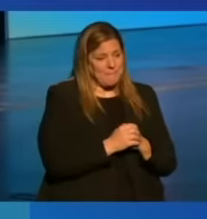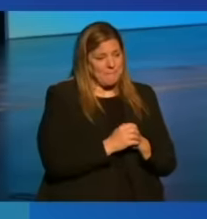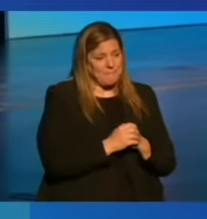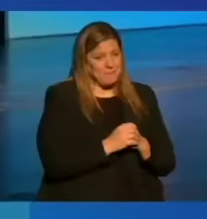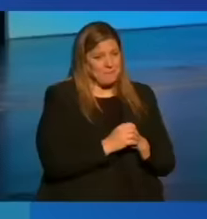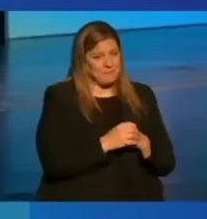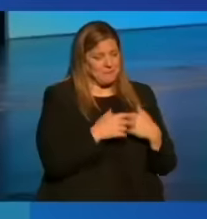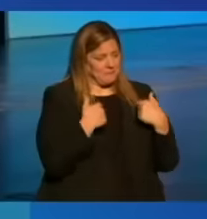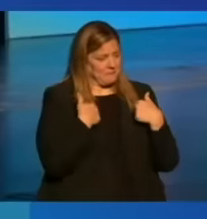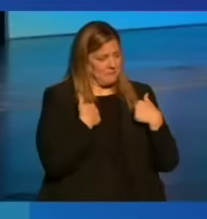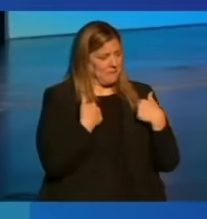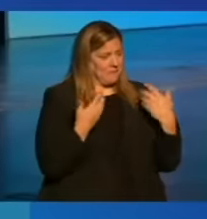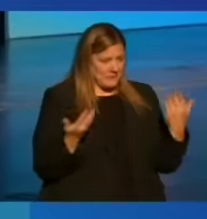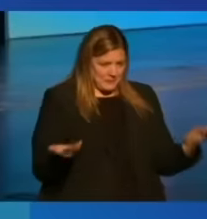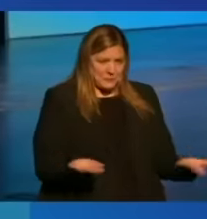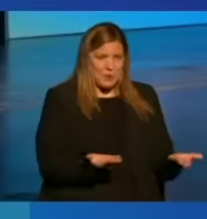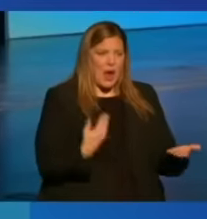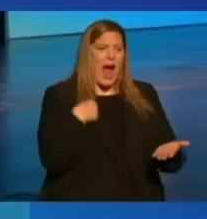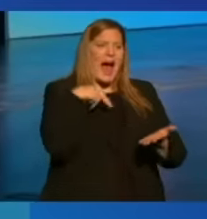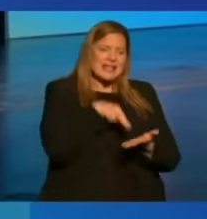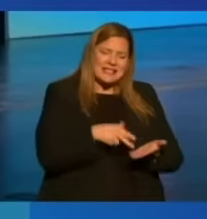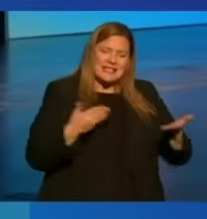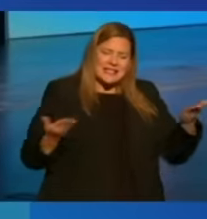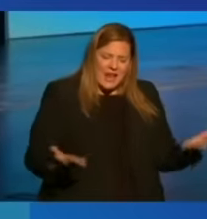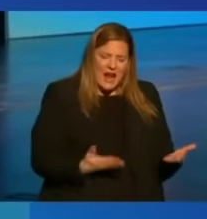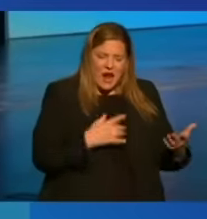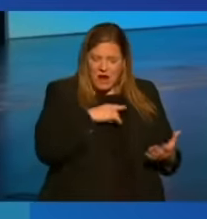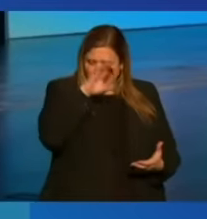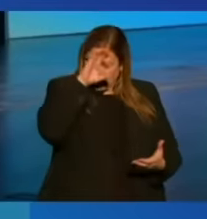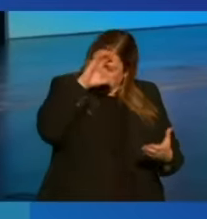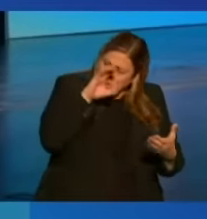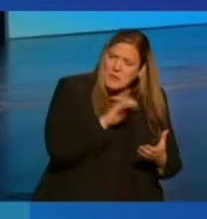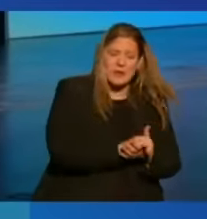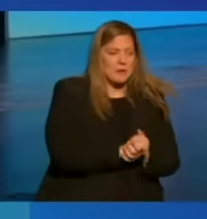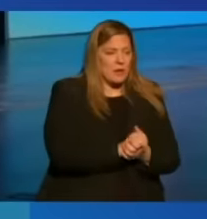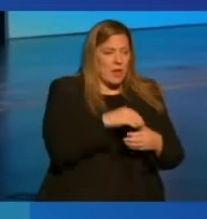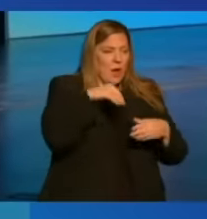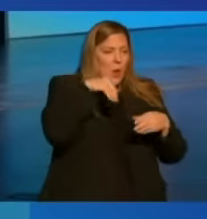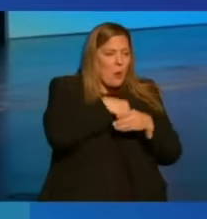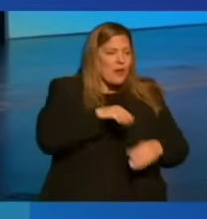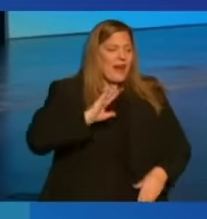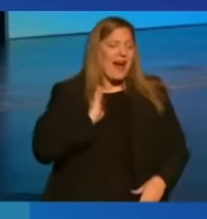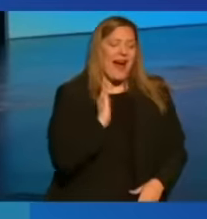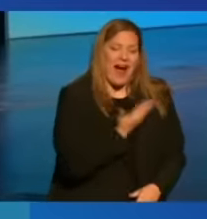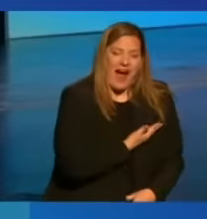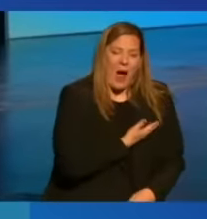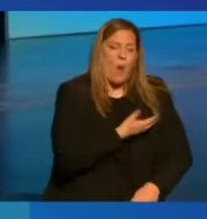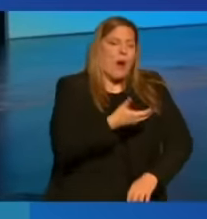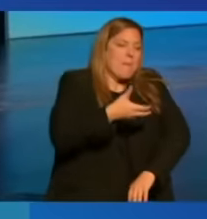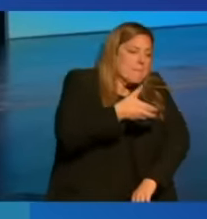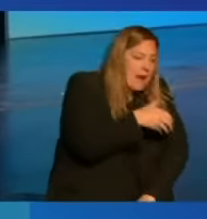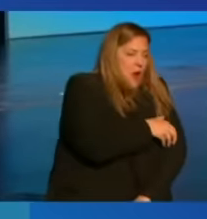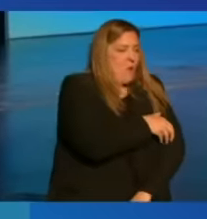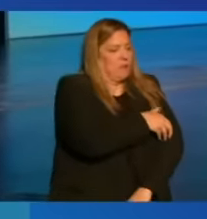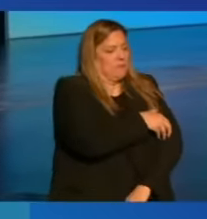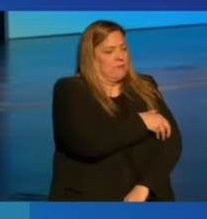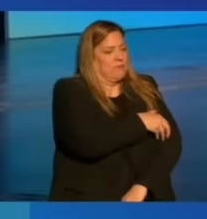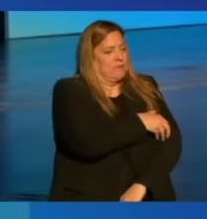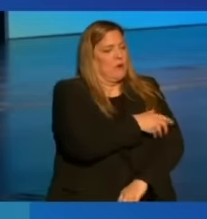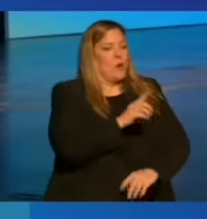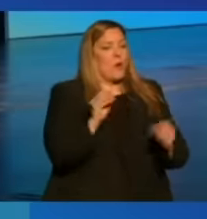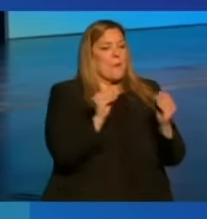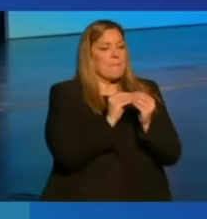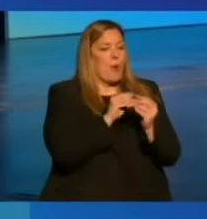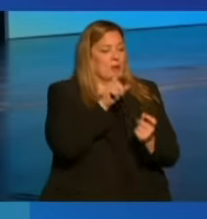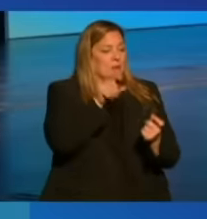I stand here convinced that it is within our power, or